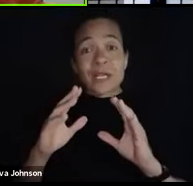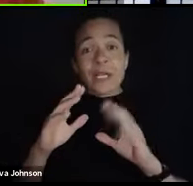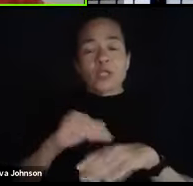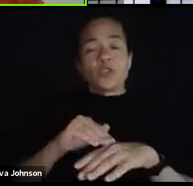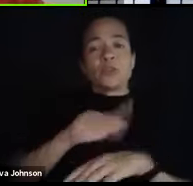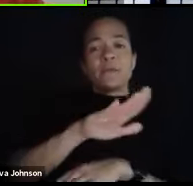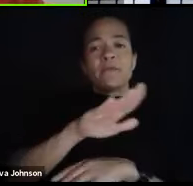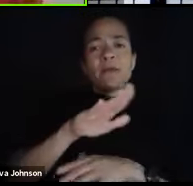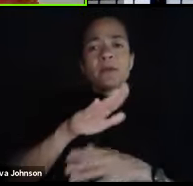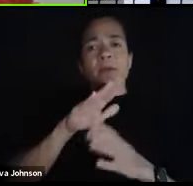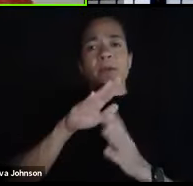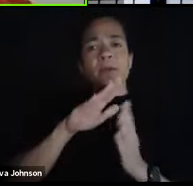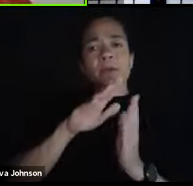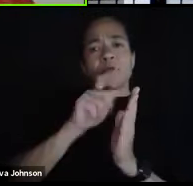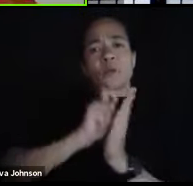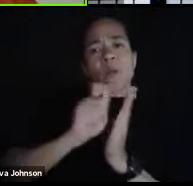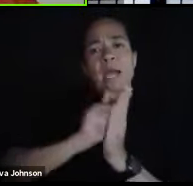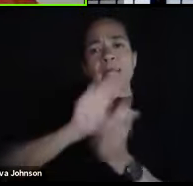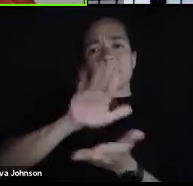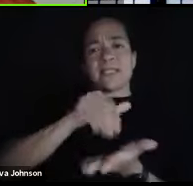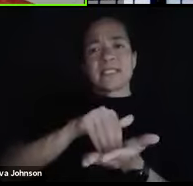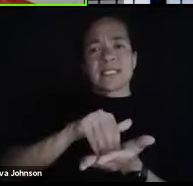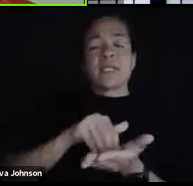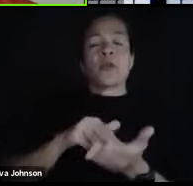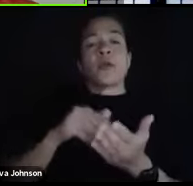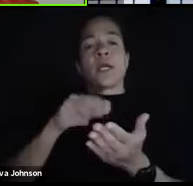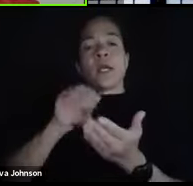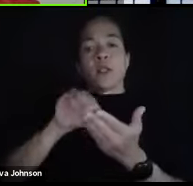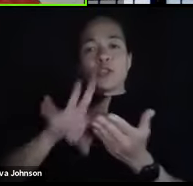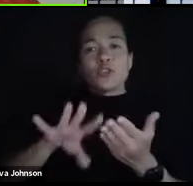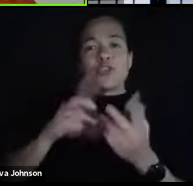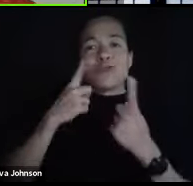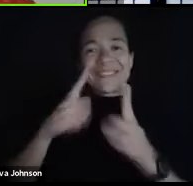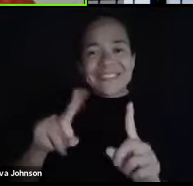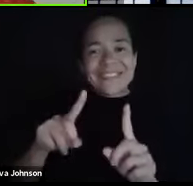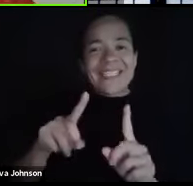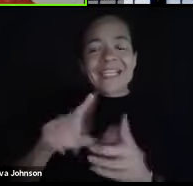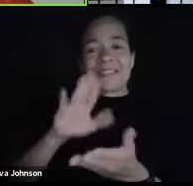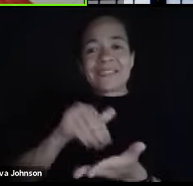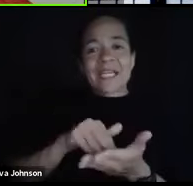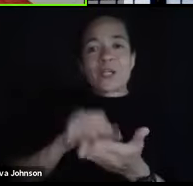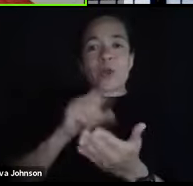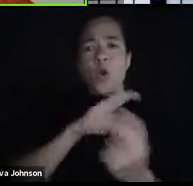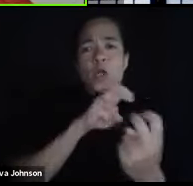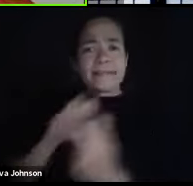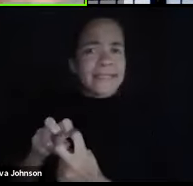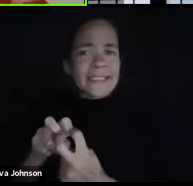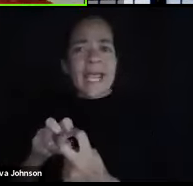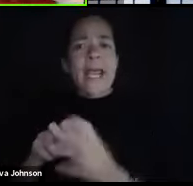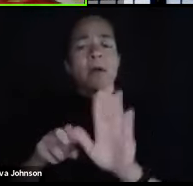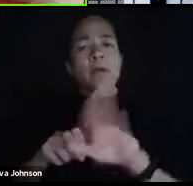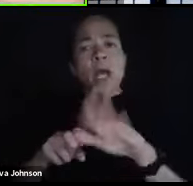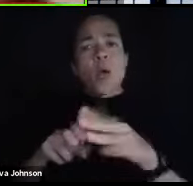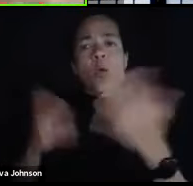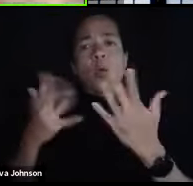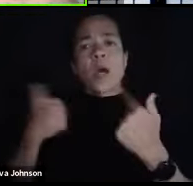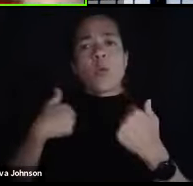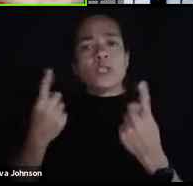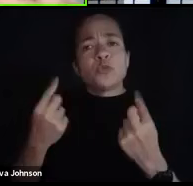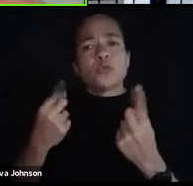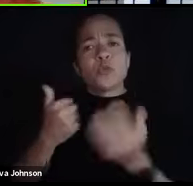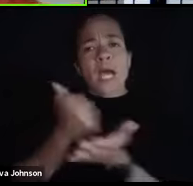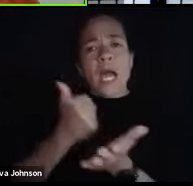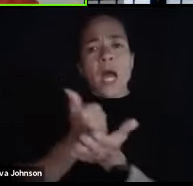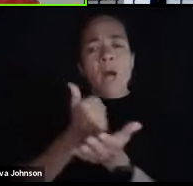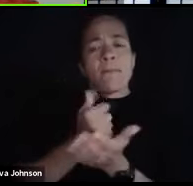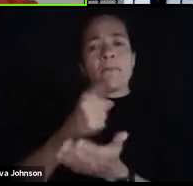that free tutoring at REACH and the Student Success Center. Or just sit down and say, hey, what can I do to help? And what can we do to get you a plan to get